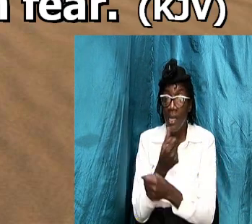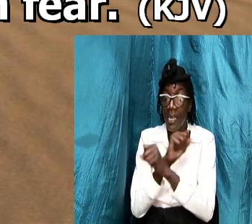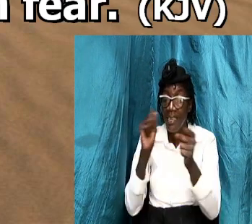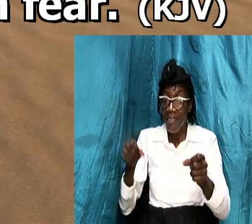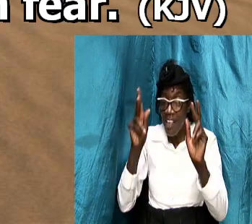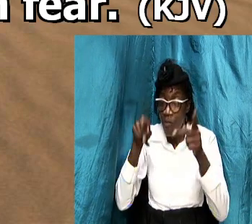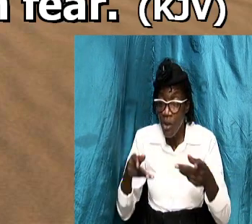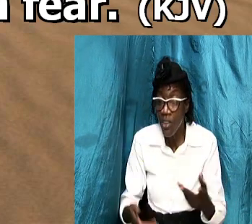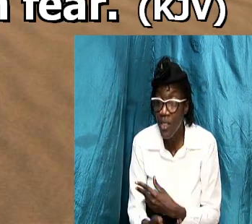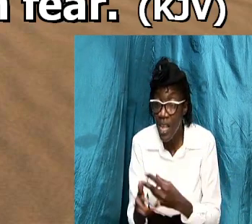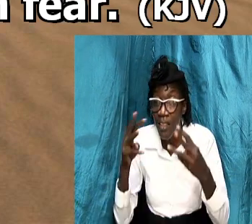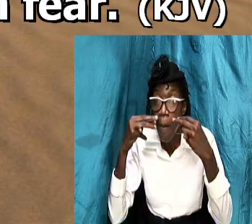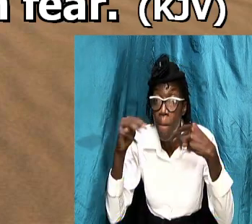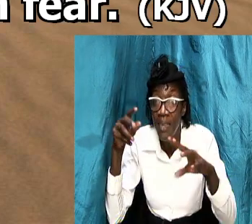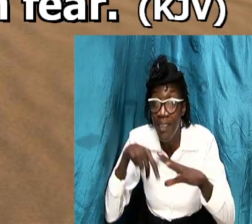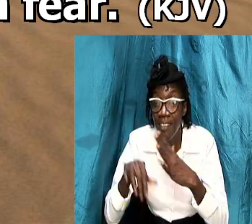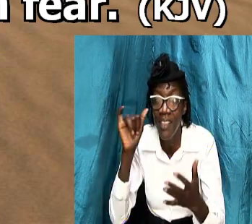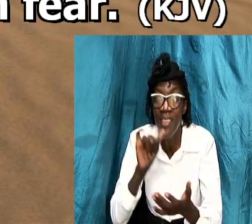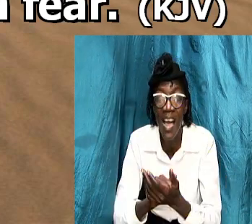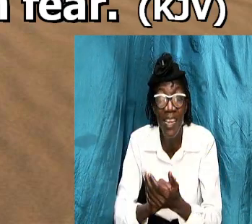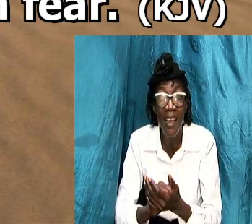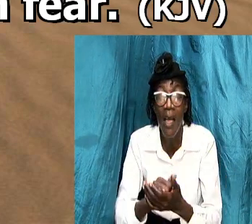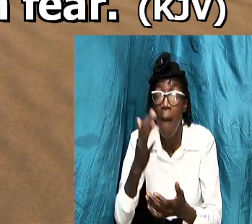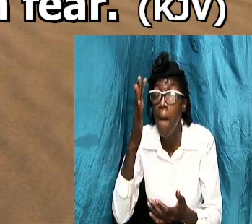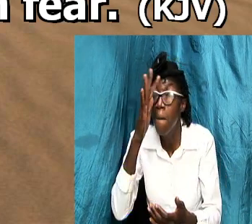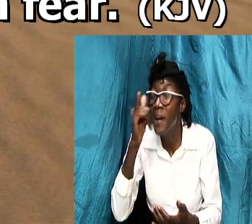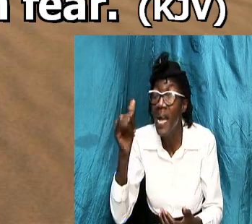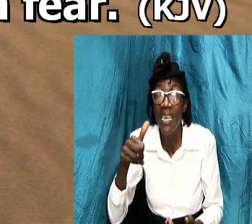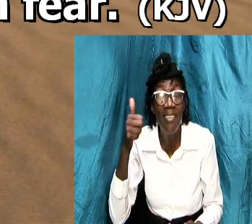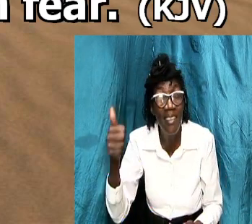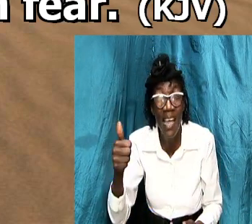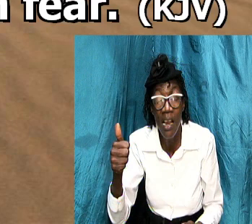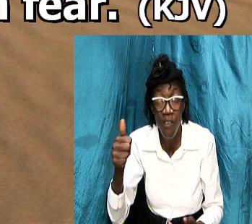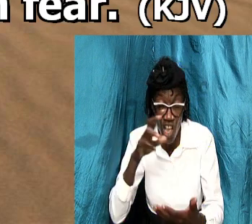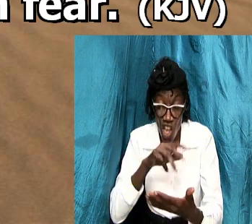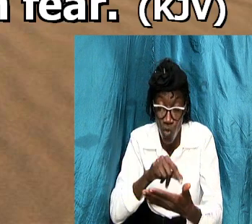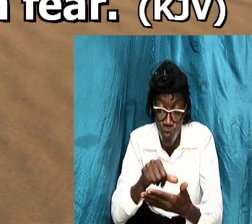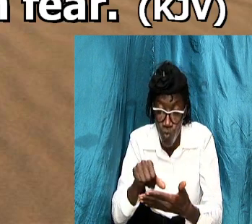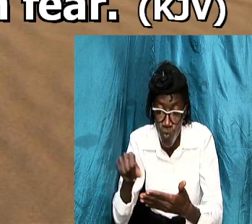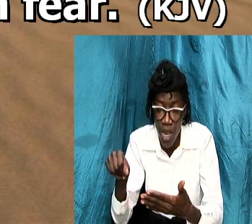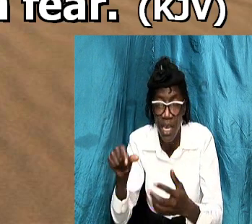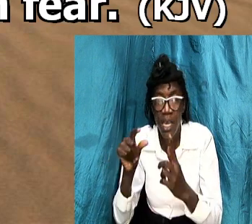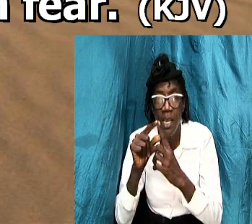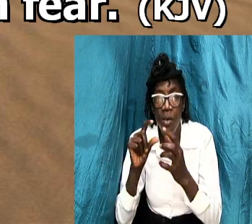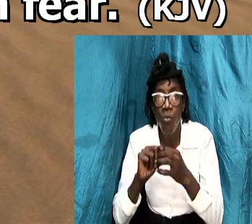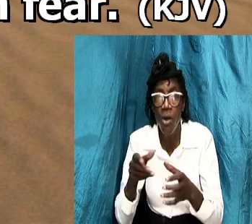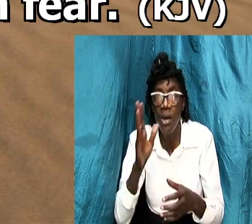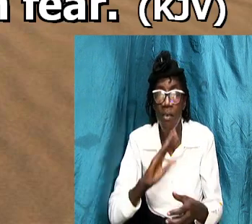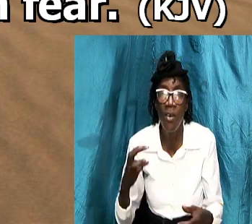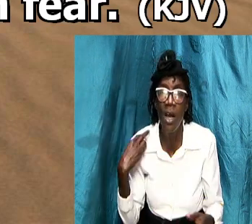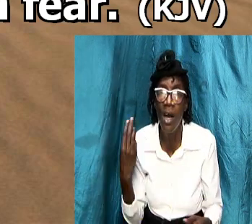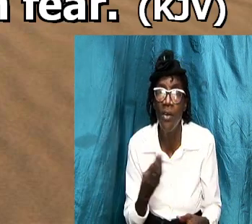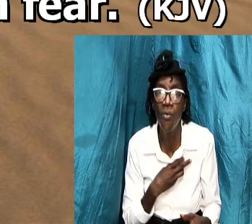message in that all by itself and that is written in the word of god and we feel